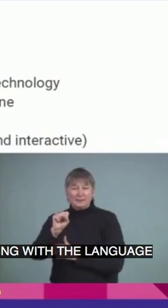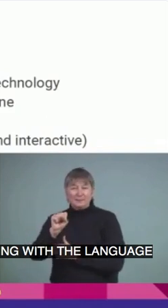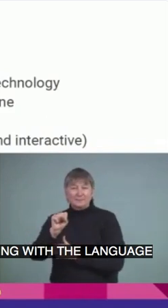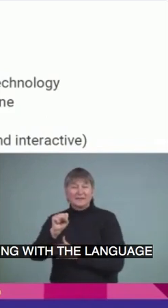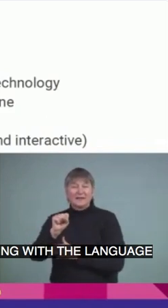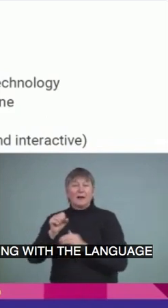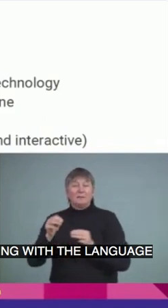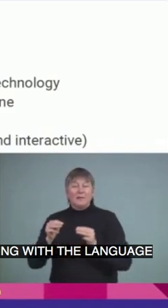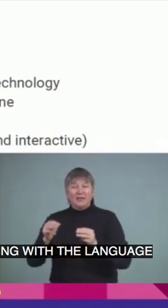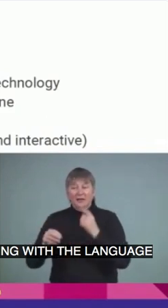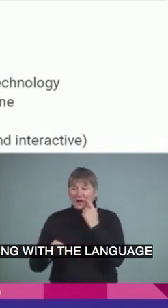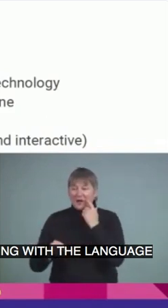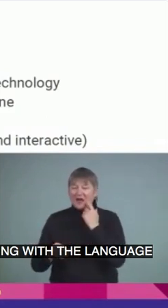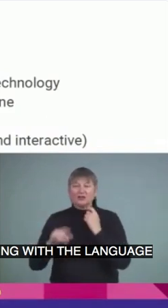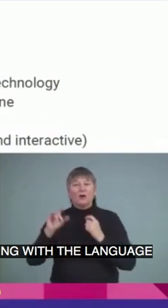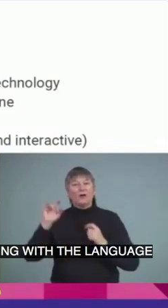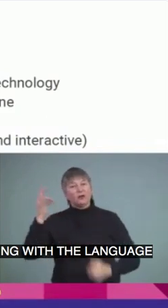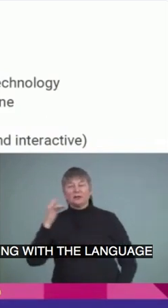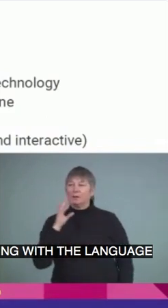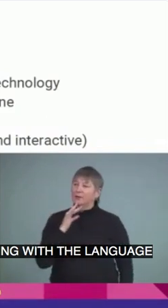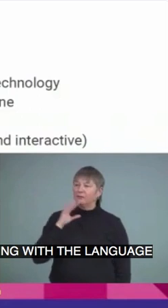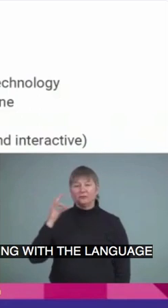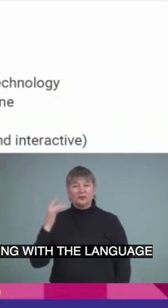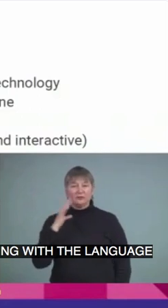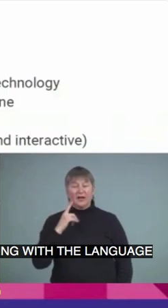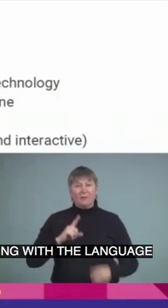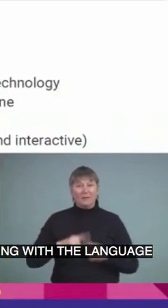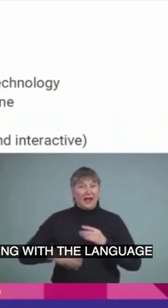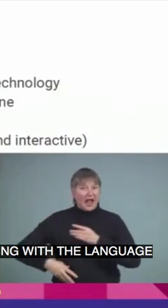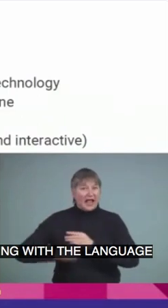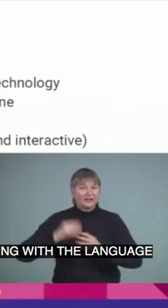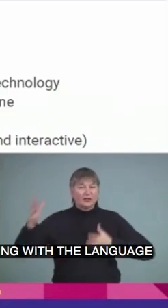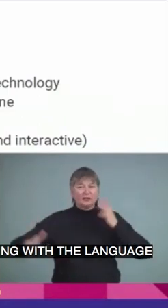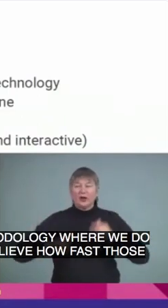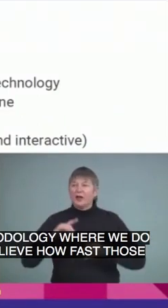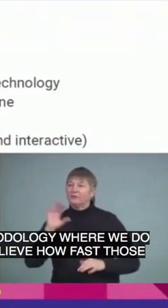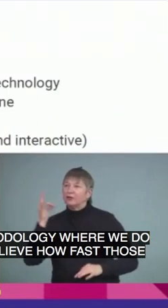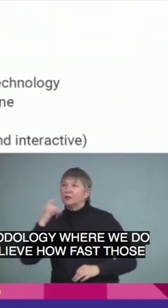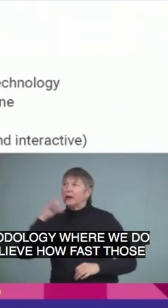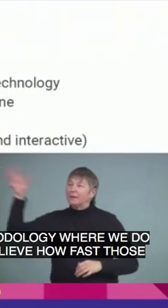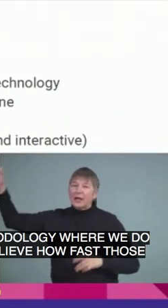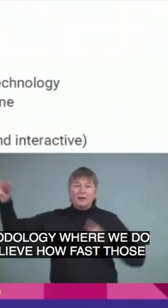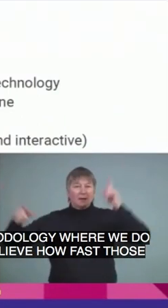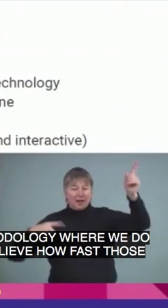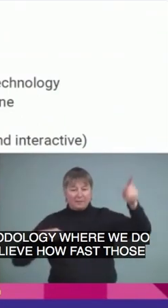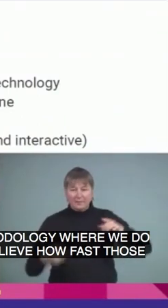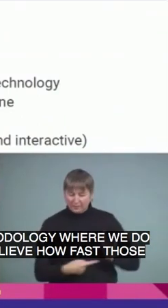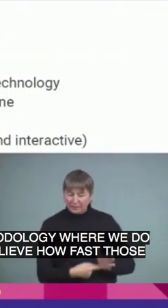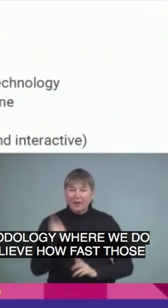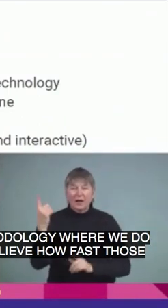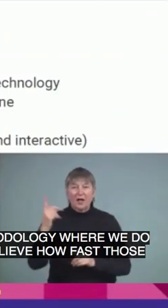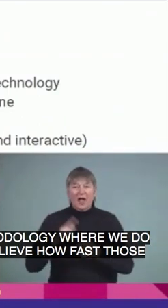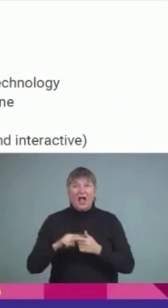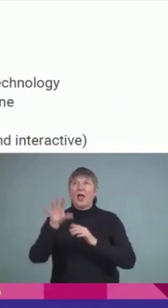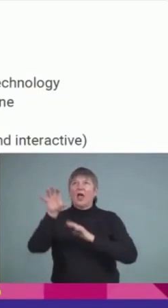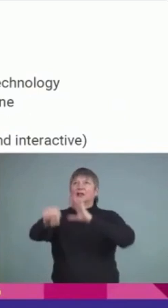with the words, and I could not believe how fast those children learn to speak French. It was absolutely incredible. So,